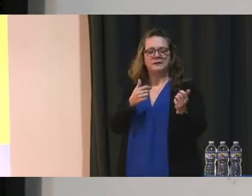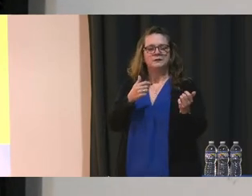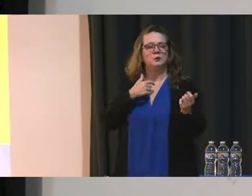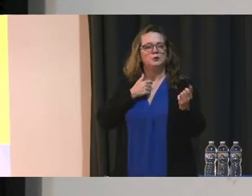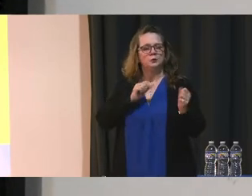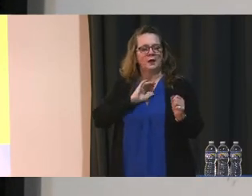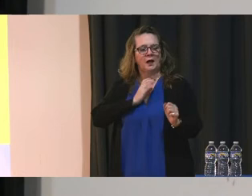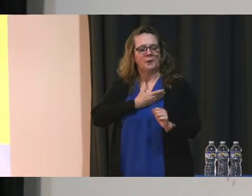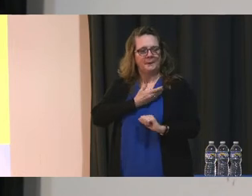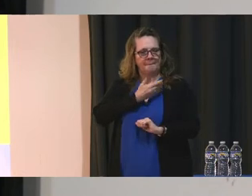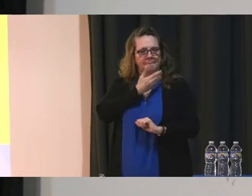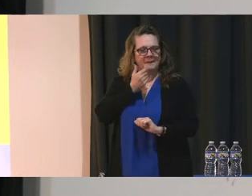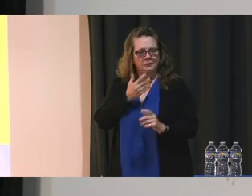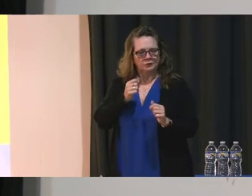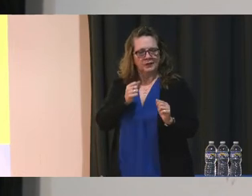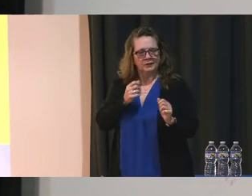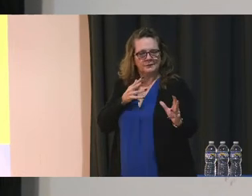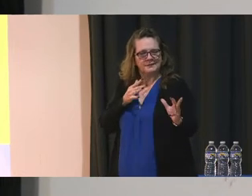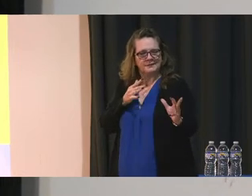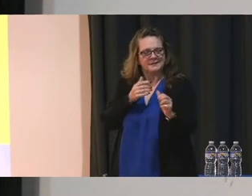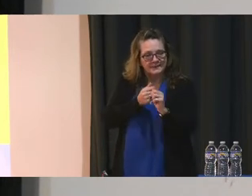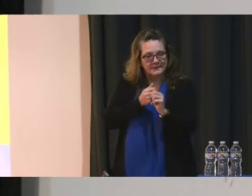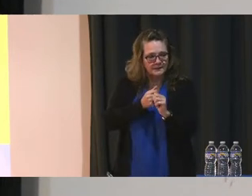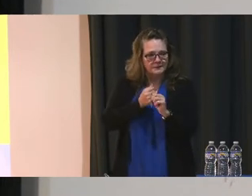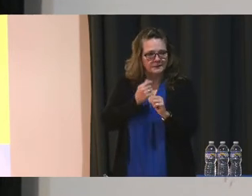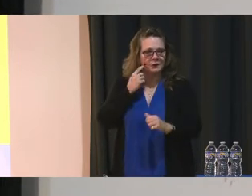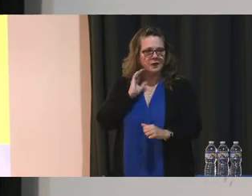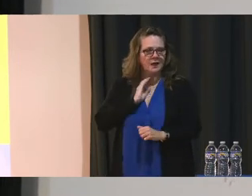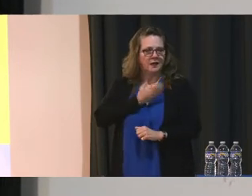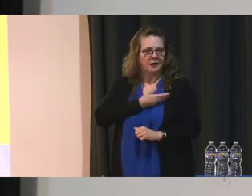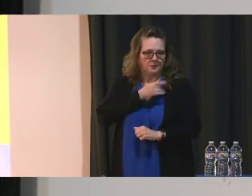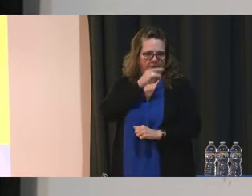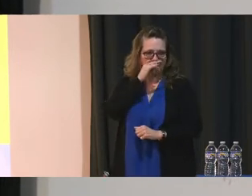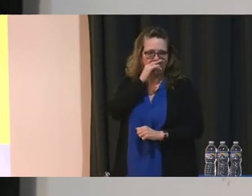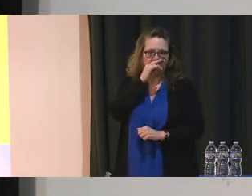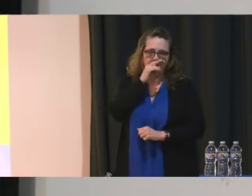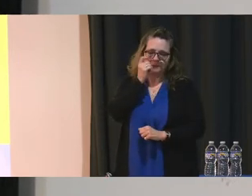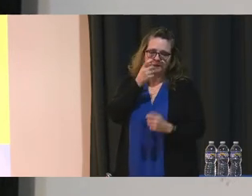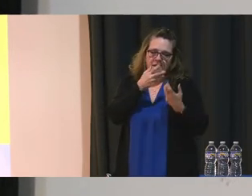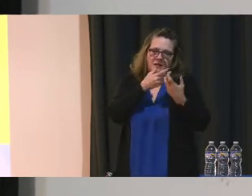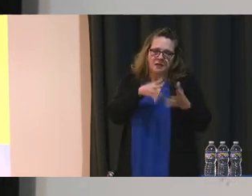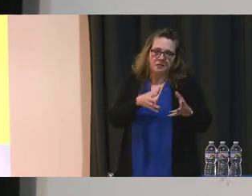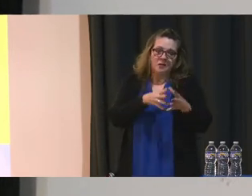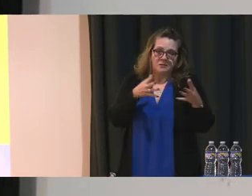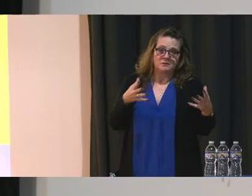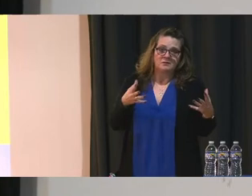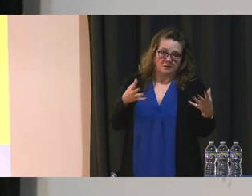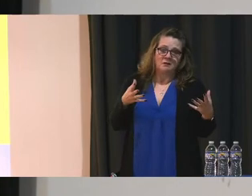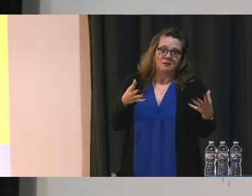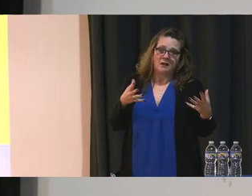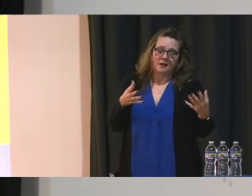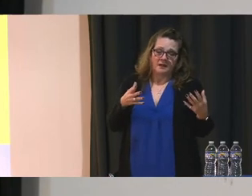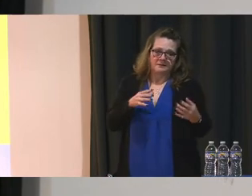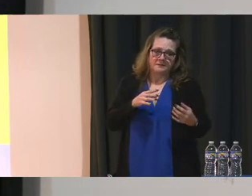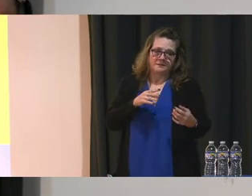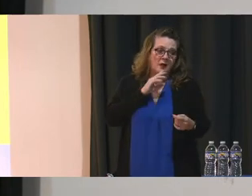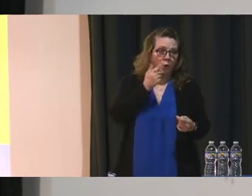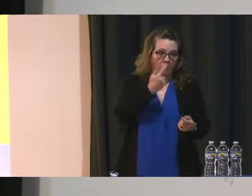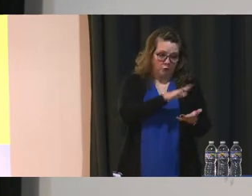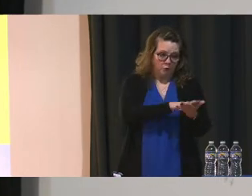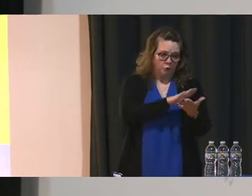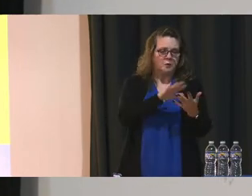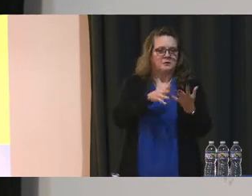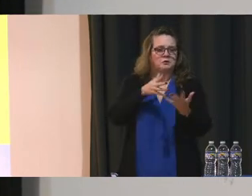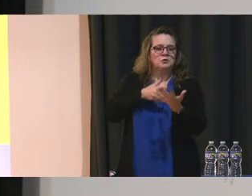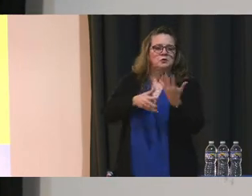we pick up knowing that many of our kids lost quite a bit, not only academically but socially as well. So we're taking